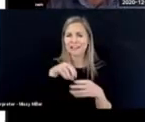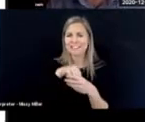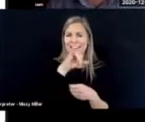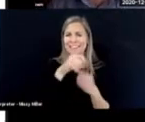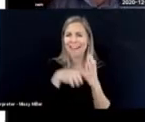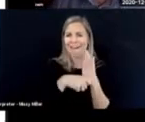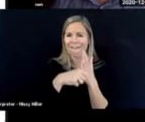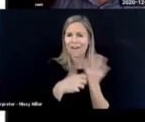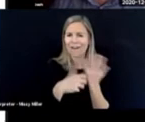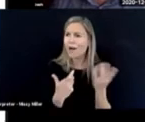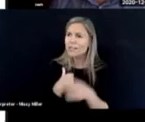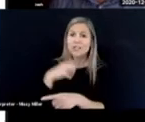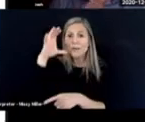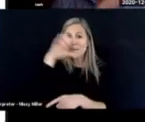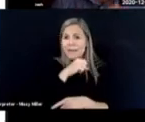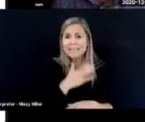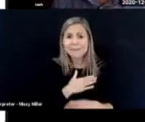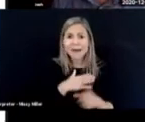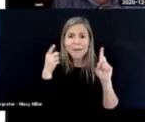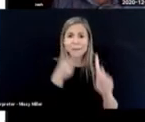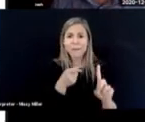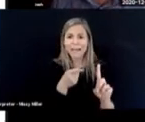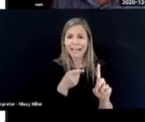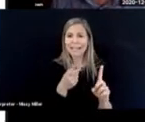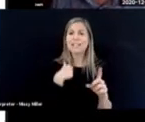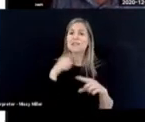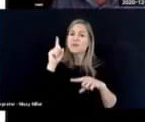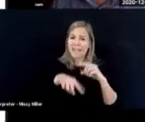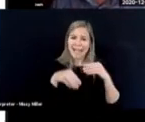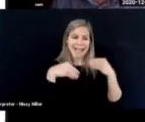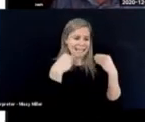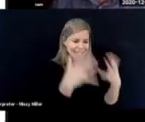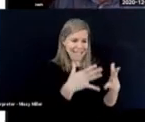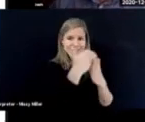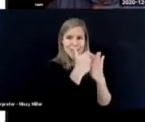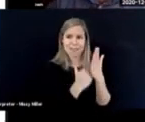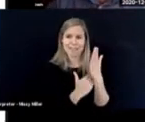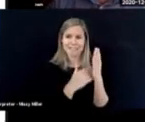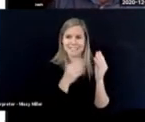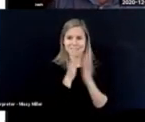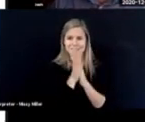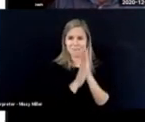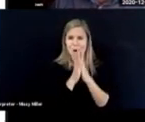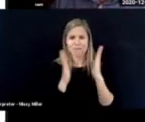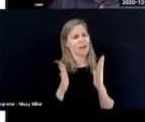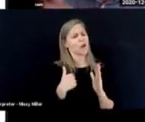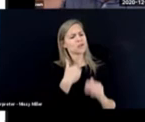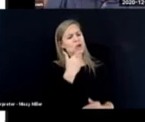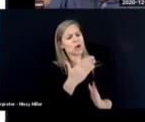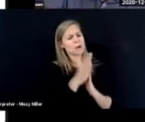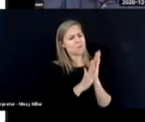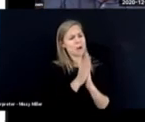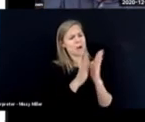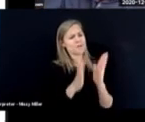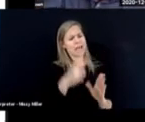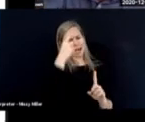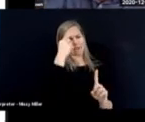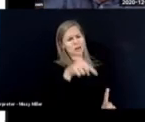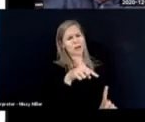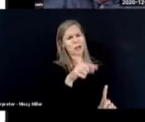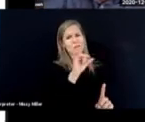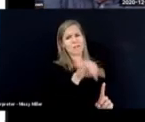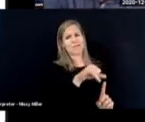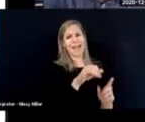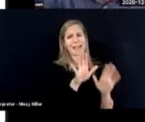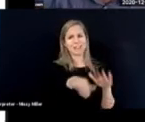motivators in the article. And she totally missed my point. But you can't give someone a list. These are good